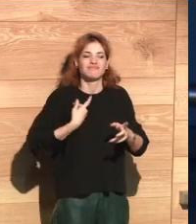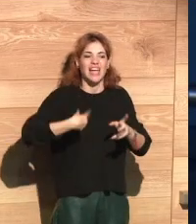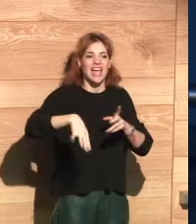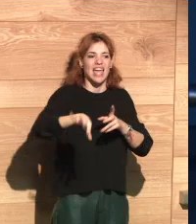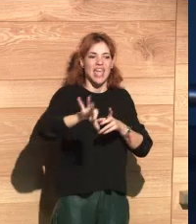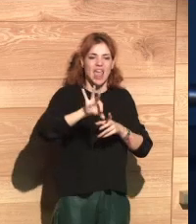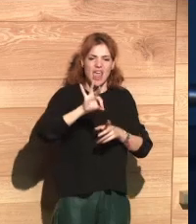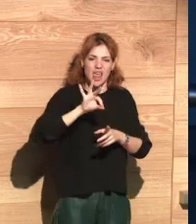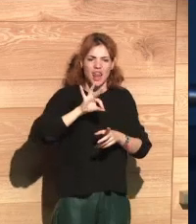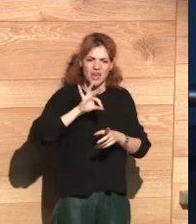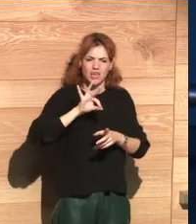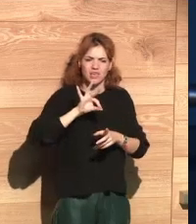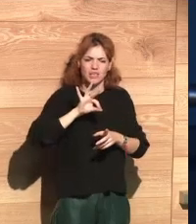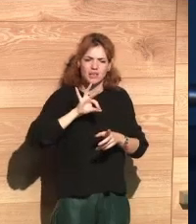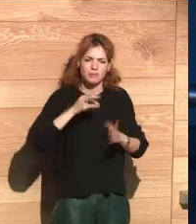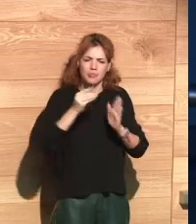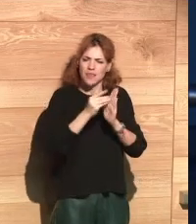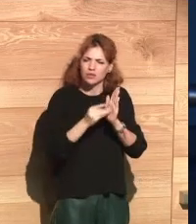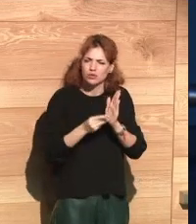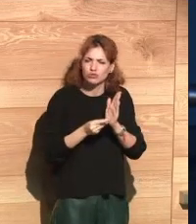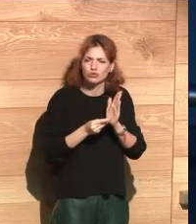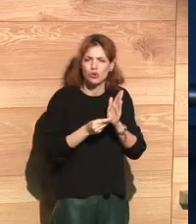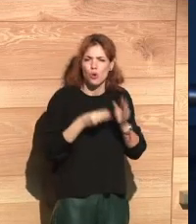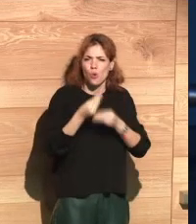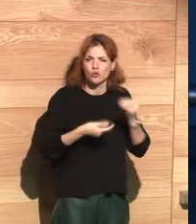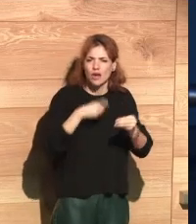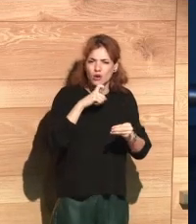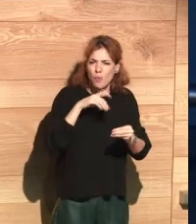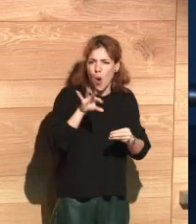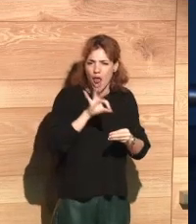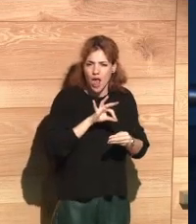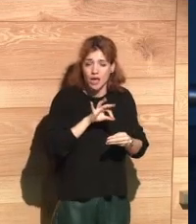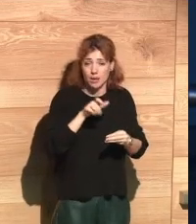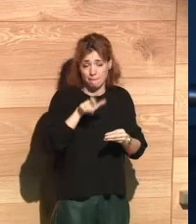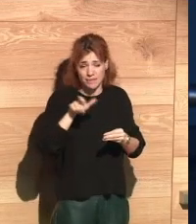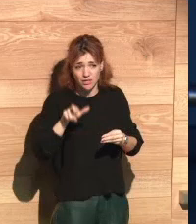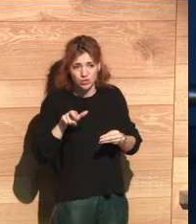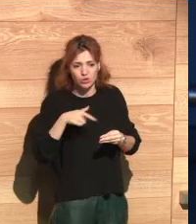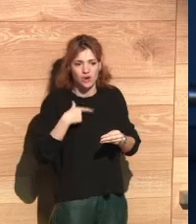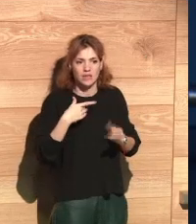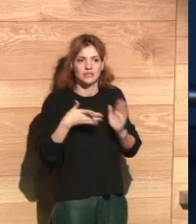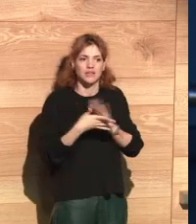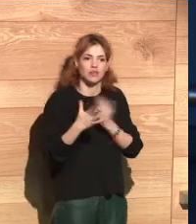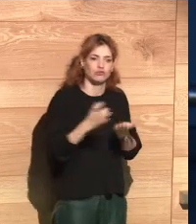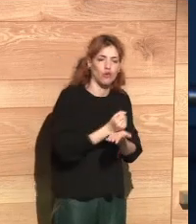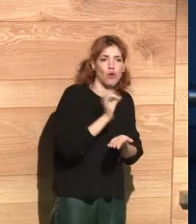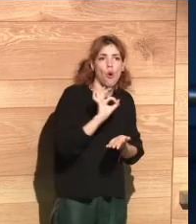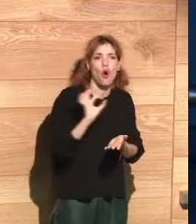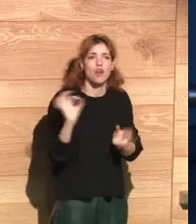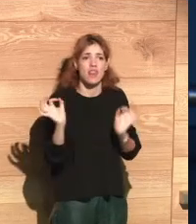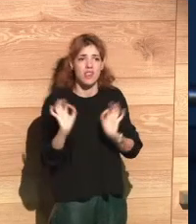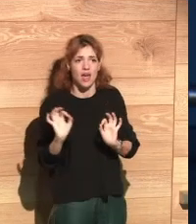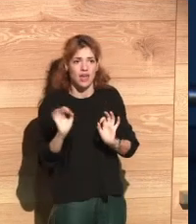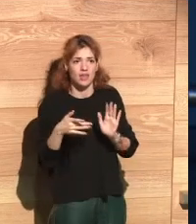their data. We should be able to choose how these data are being used and